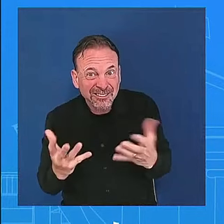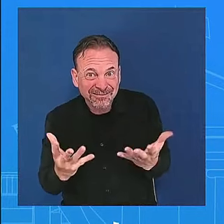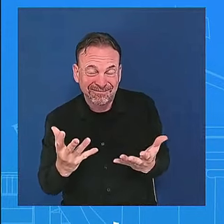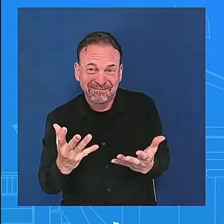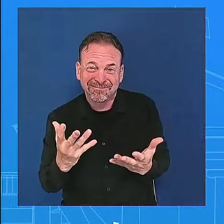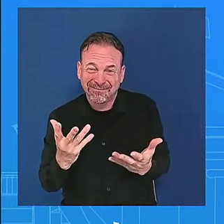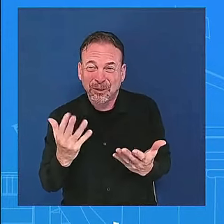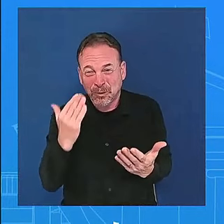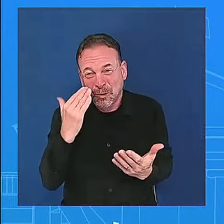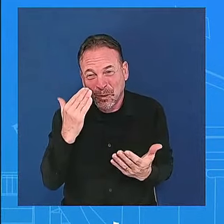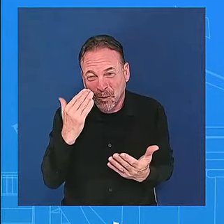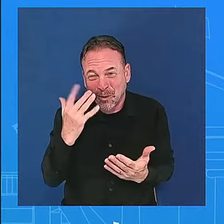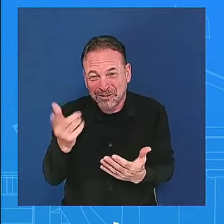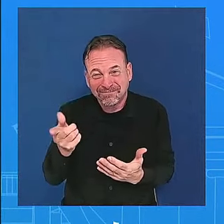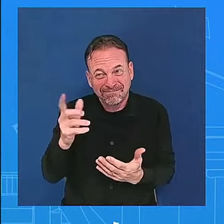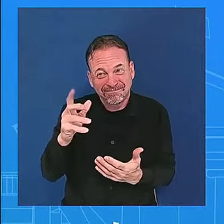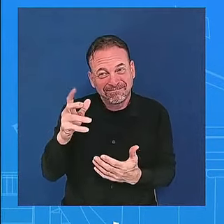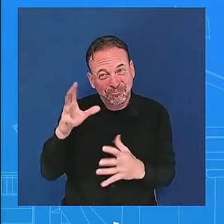you know